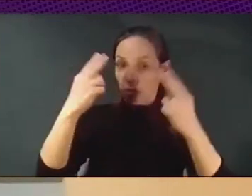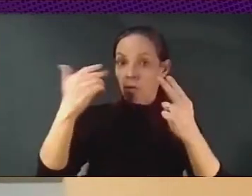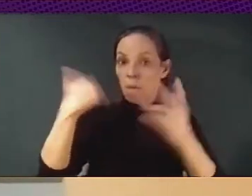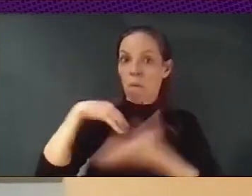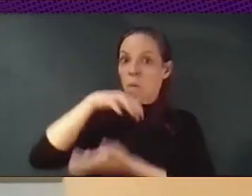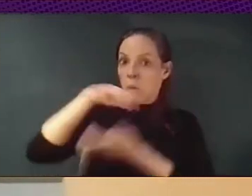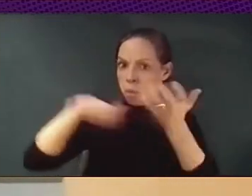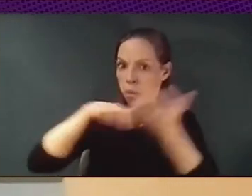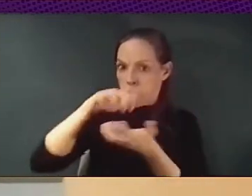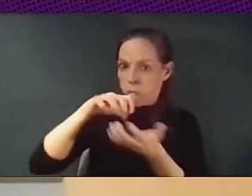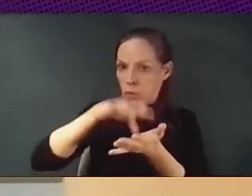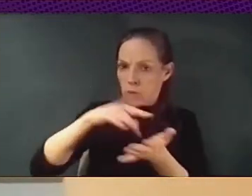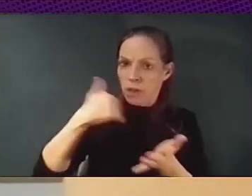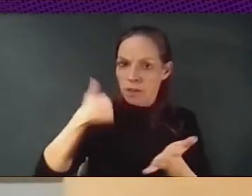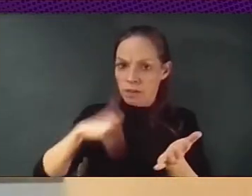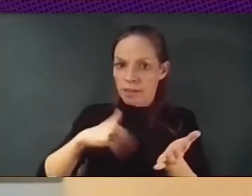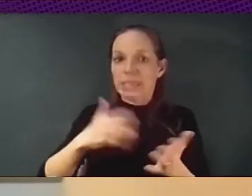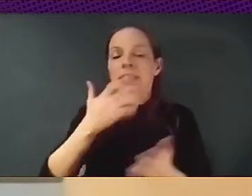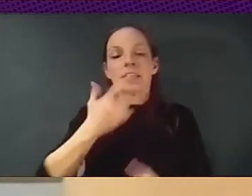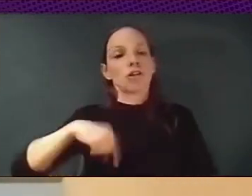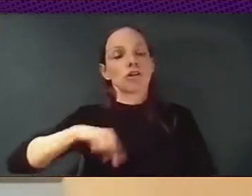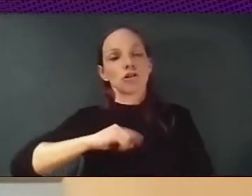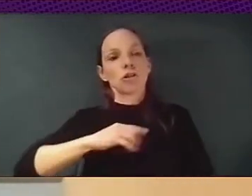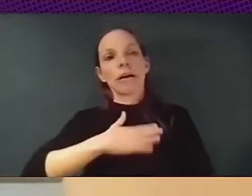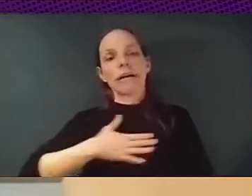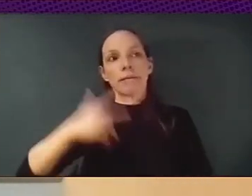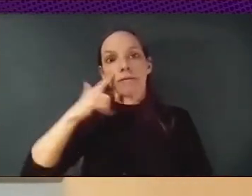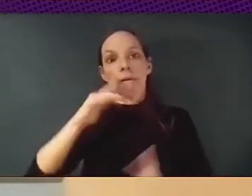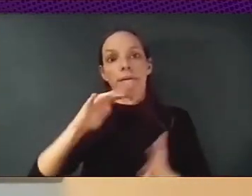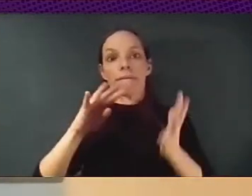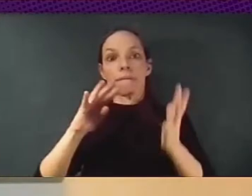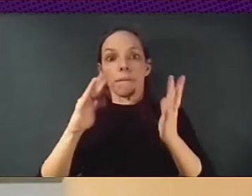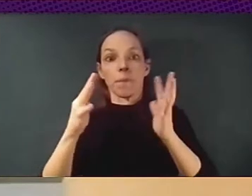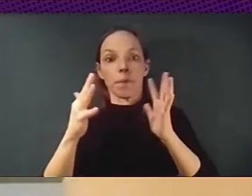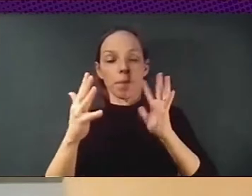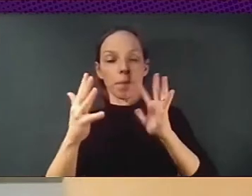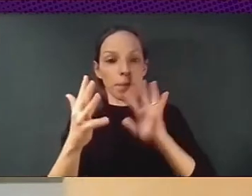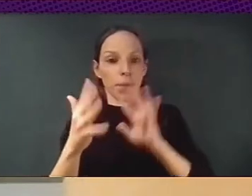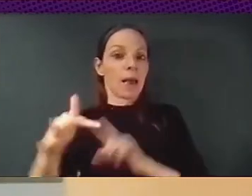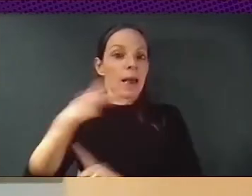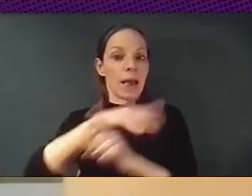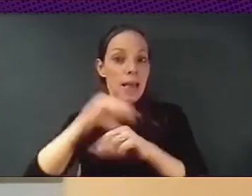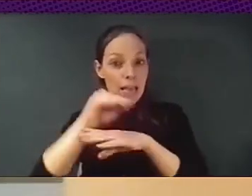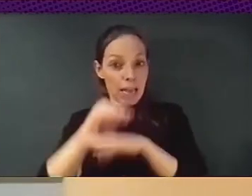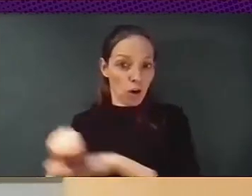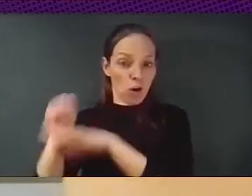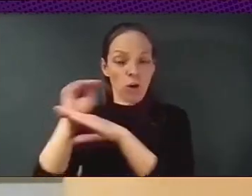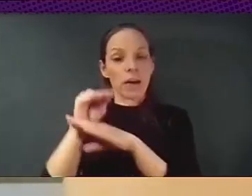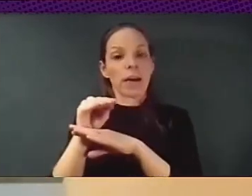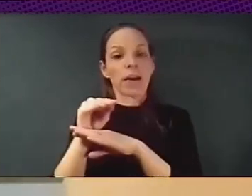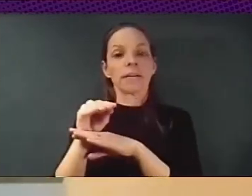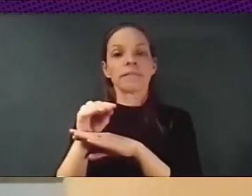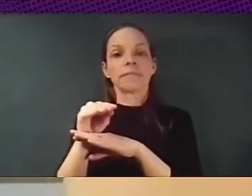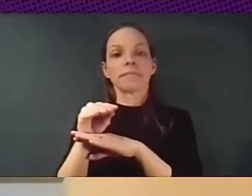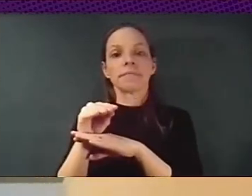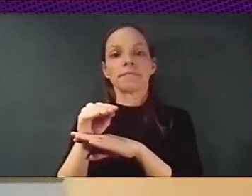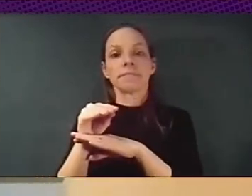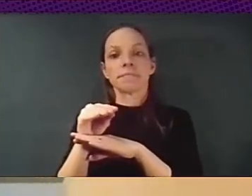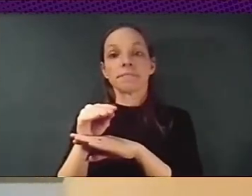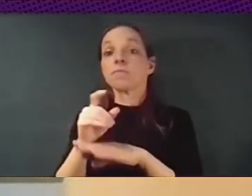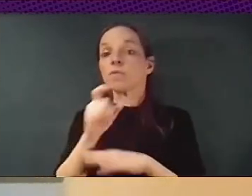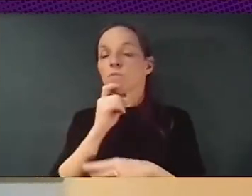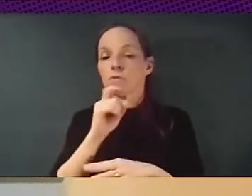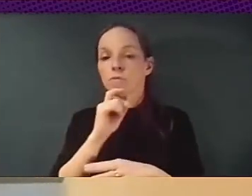the ecological transition, a big issue is going to be public integrated green and electric